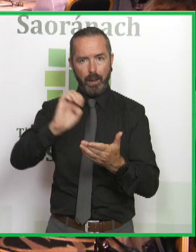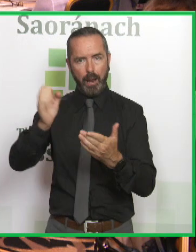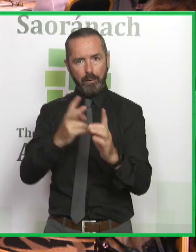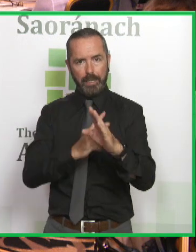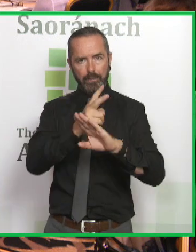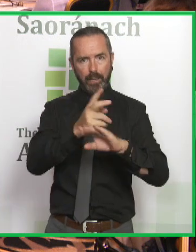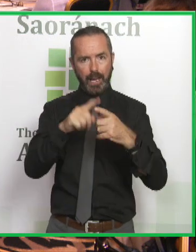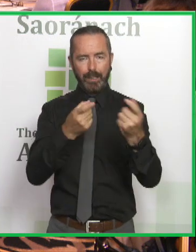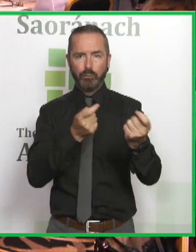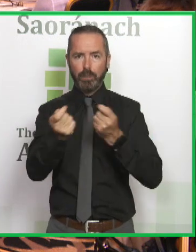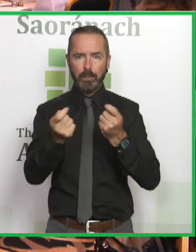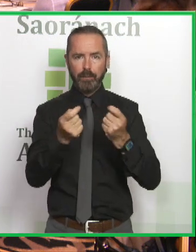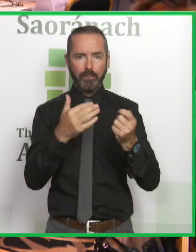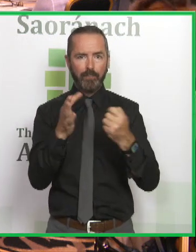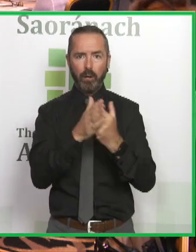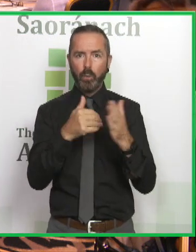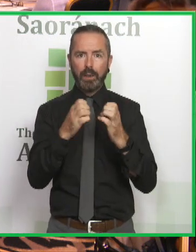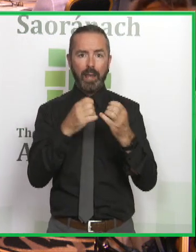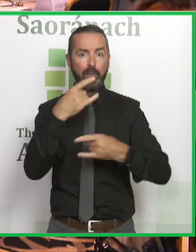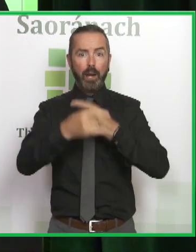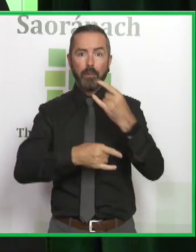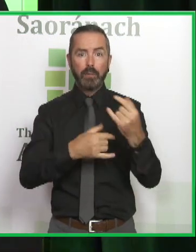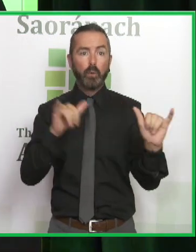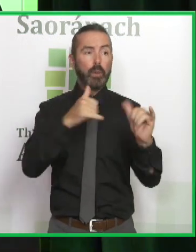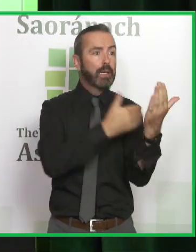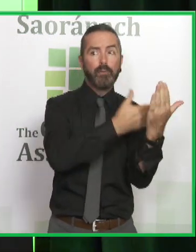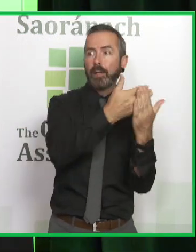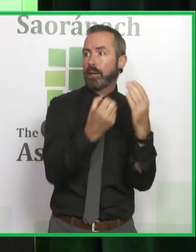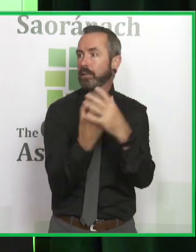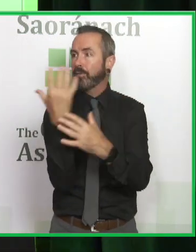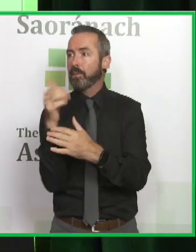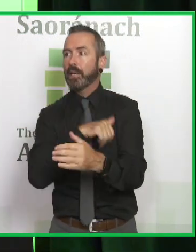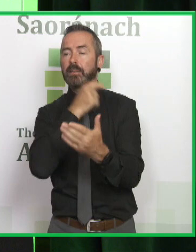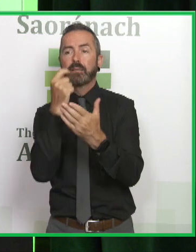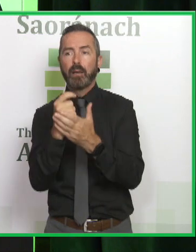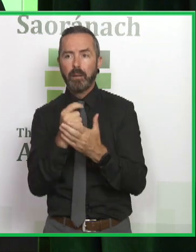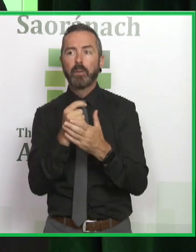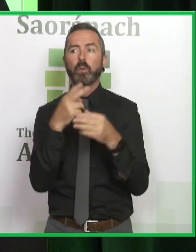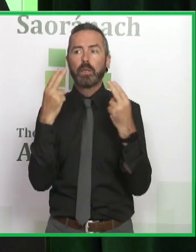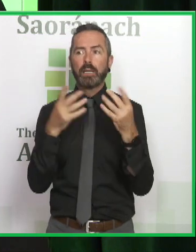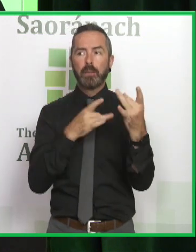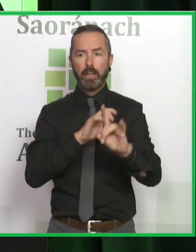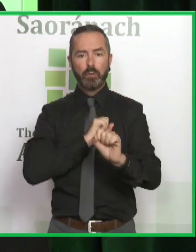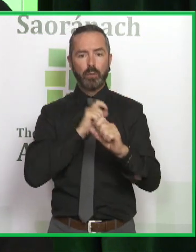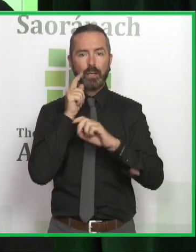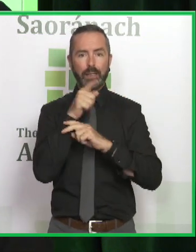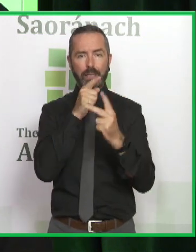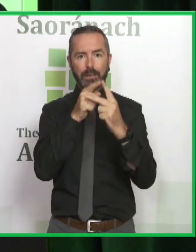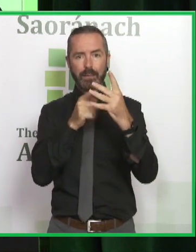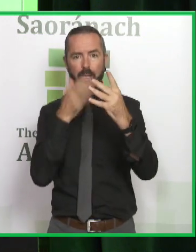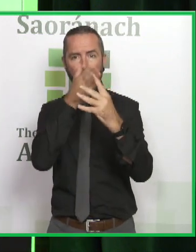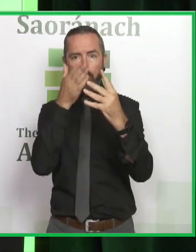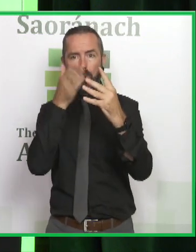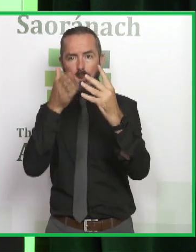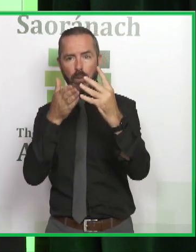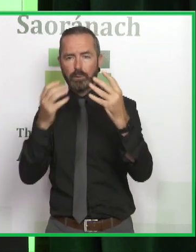cornerstones of whatever happens. So regardless of whatever legislation approach is taken, we need to make sure that these approaches are very